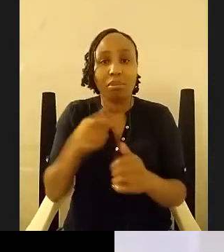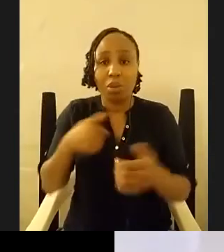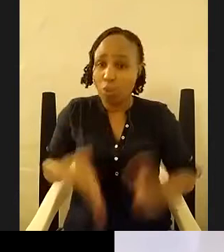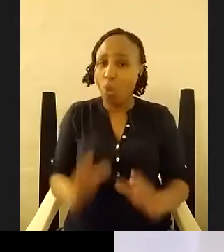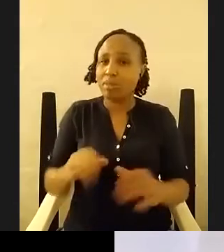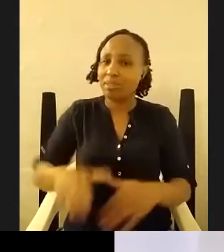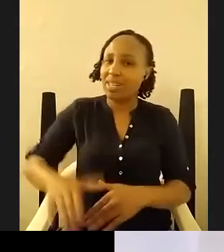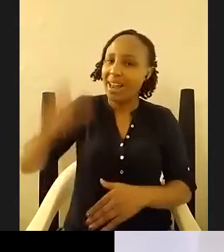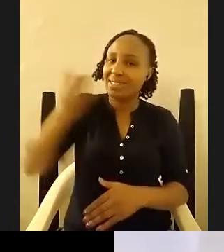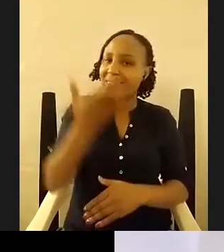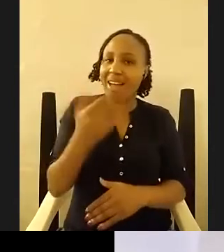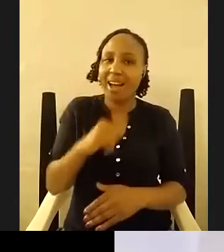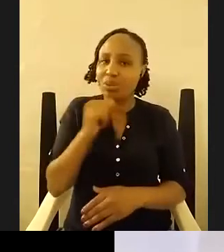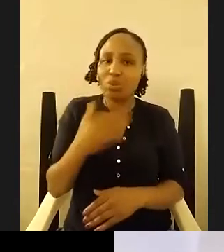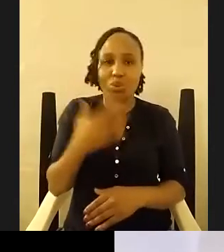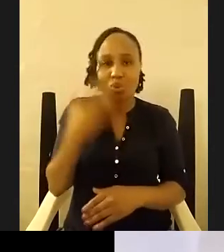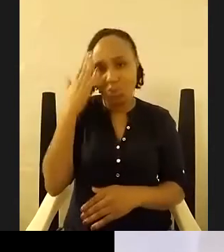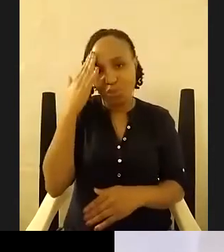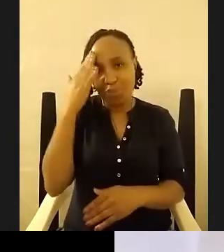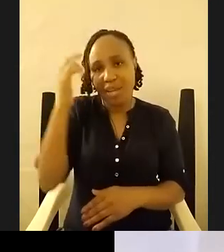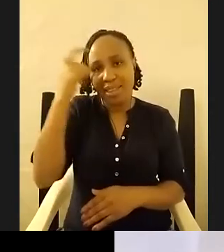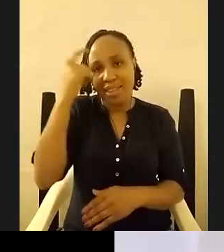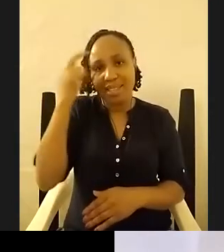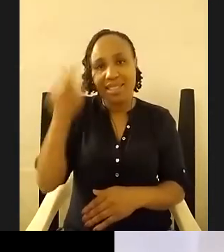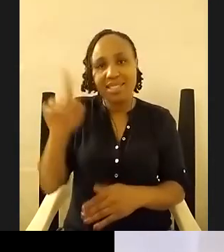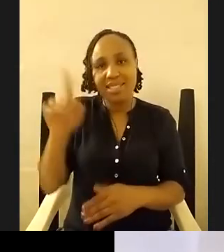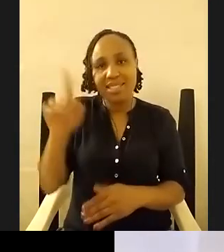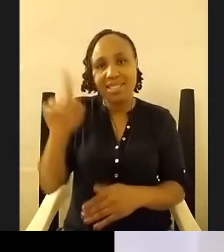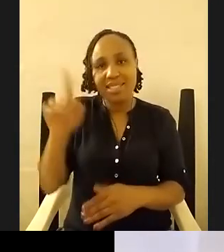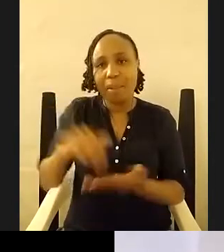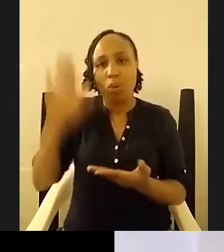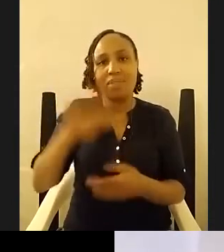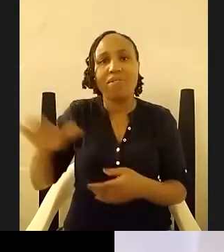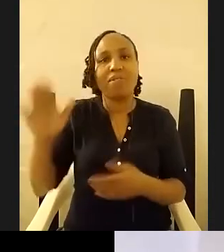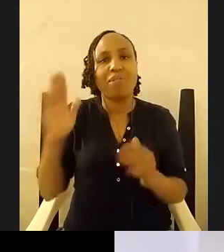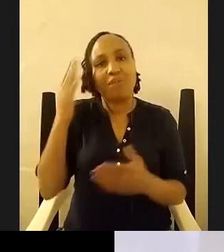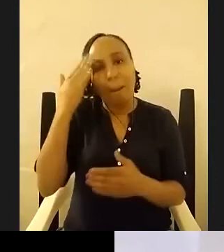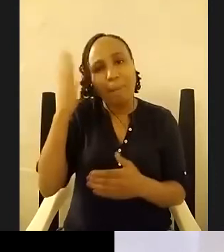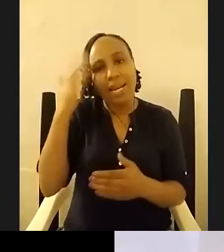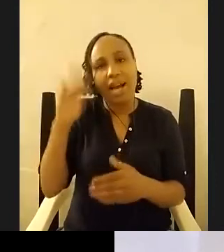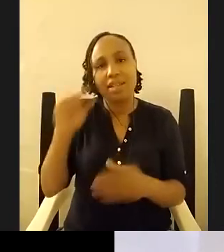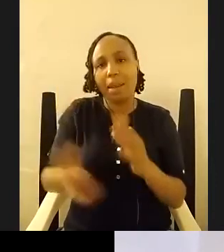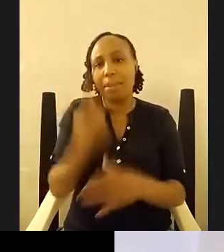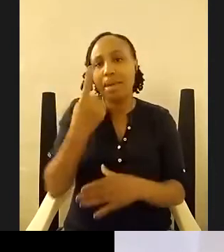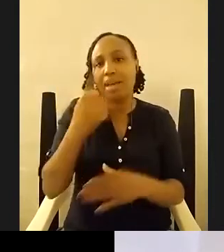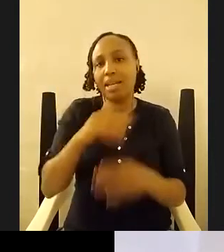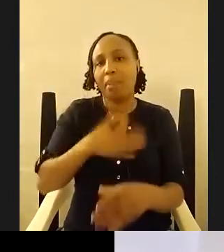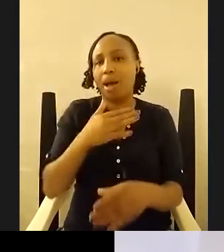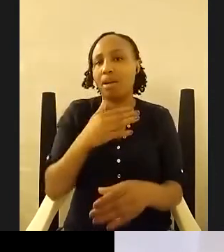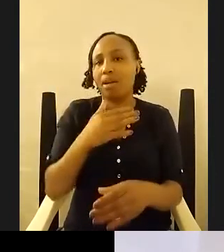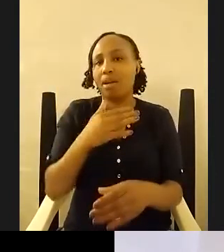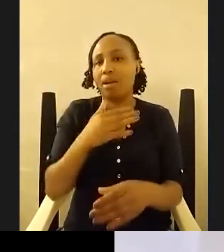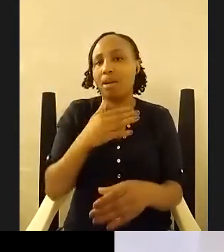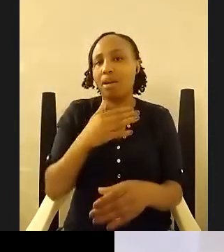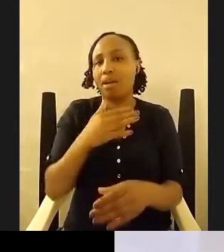it's it's the most familiar and it appears in my work more often than any other place so yeah yeah yeah i mean nairobi is